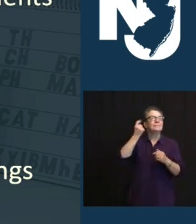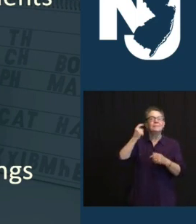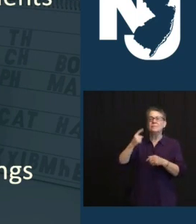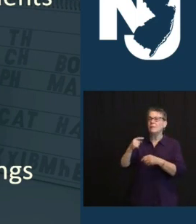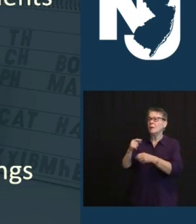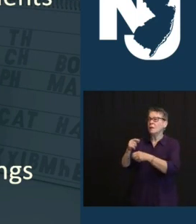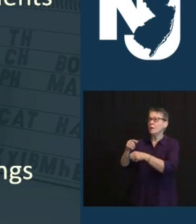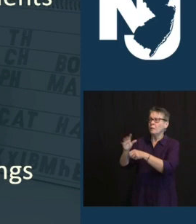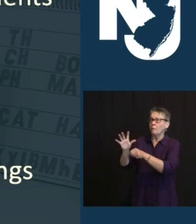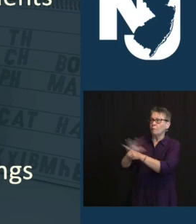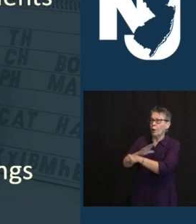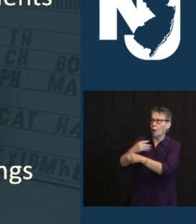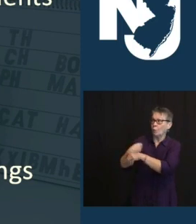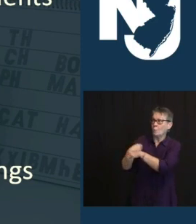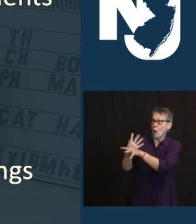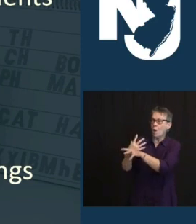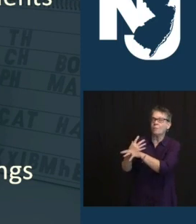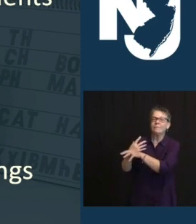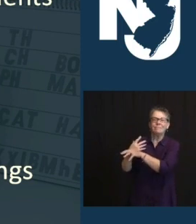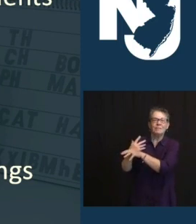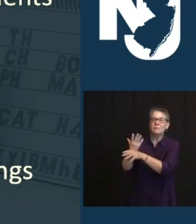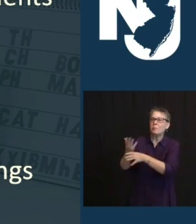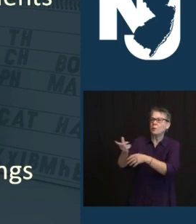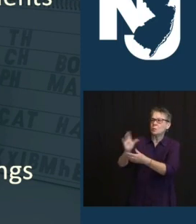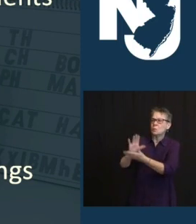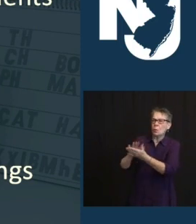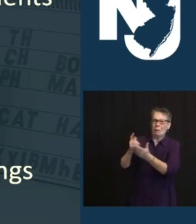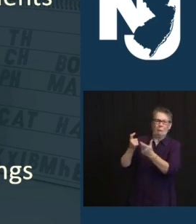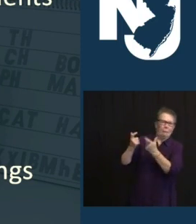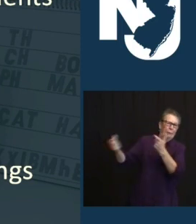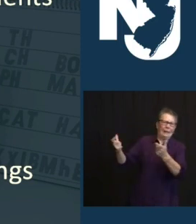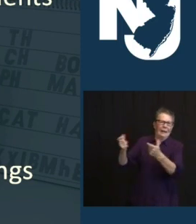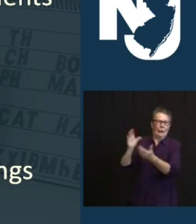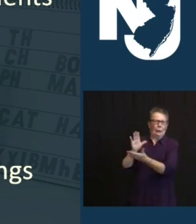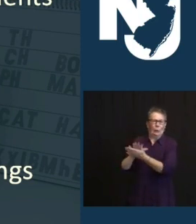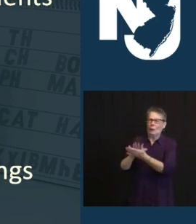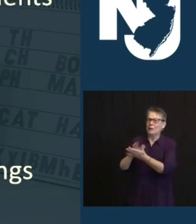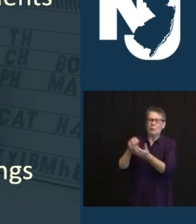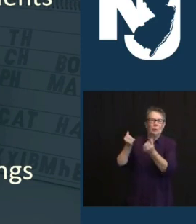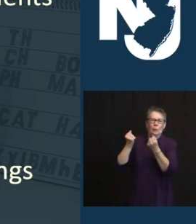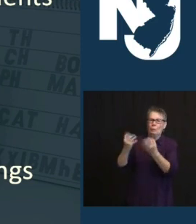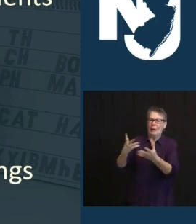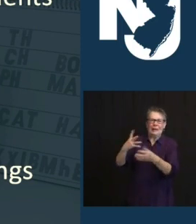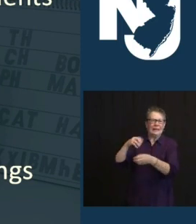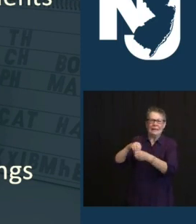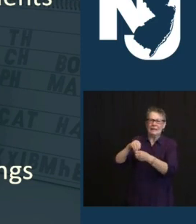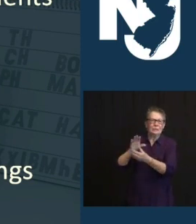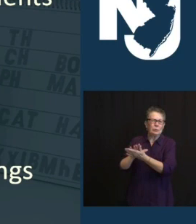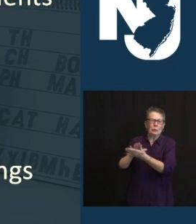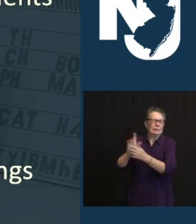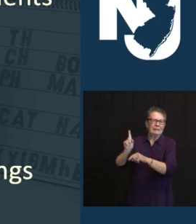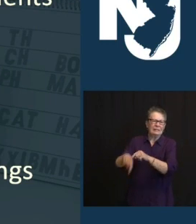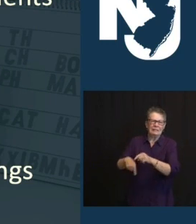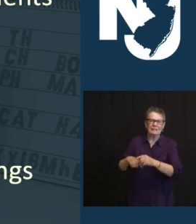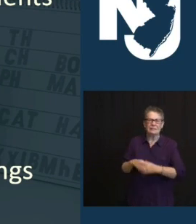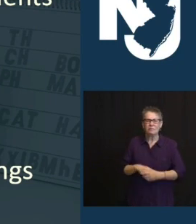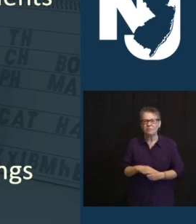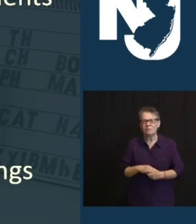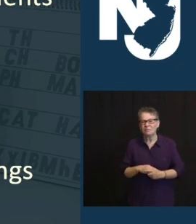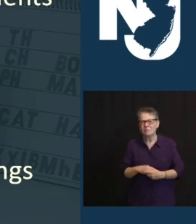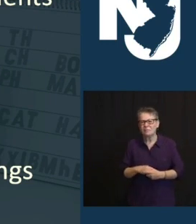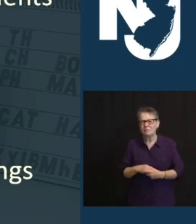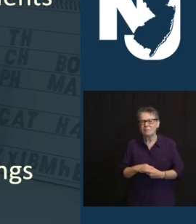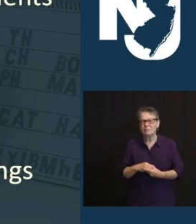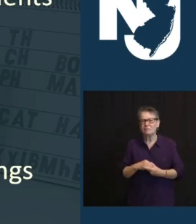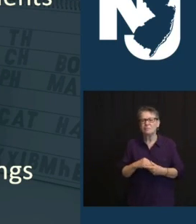LAST WEEK, AND BASED ON THE PROTOCOLS, THEY HAVE GONE REMOTE, SAY, FOR A TWO-WEEK PERIOD. SO IT IS INCLUSIVE OF